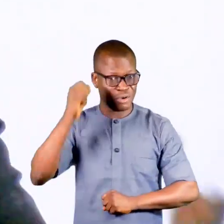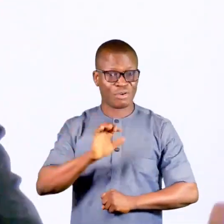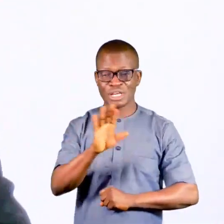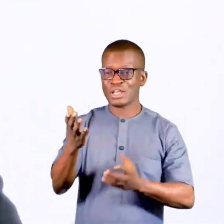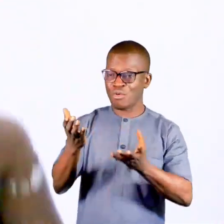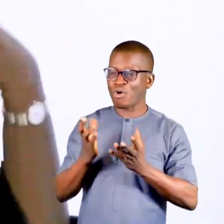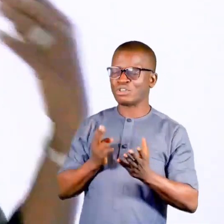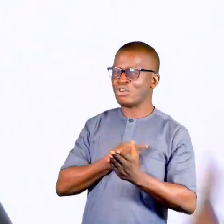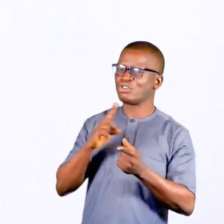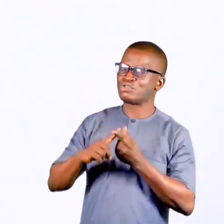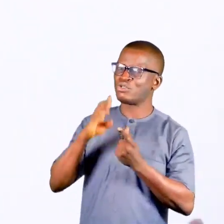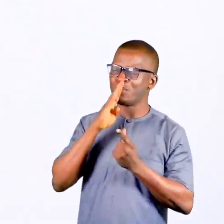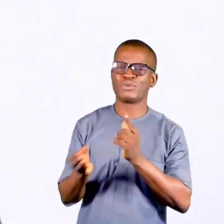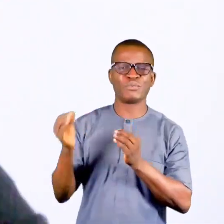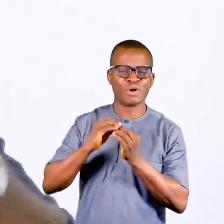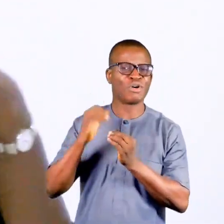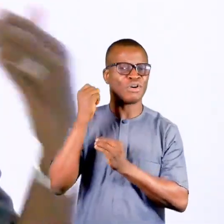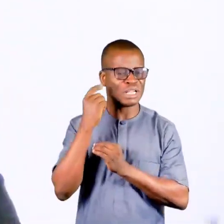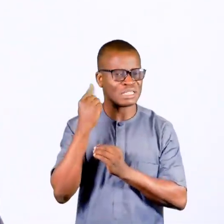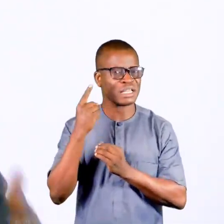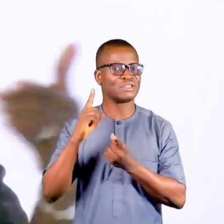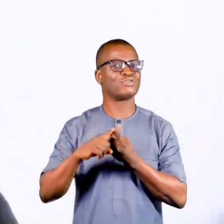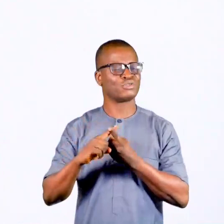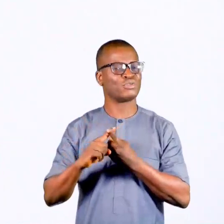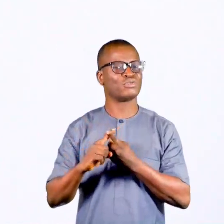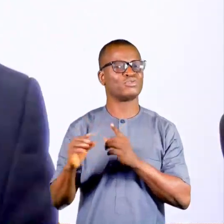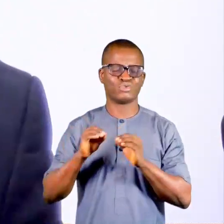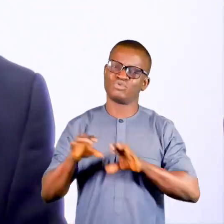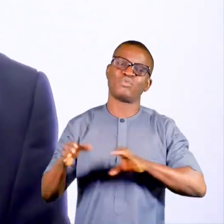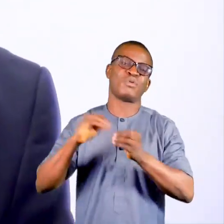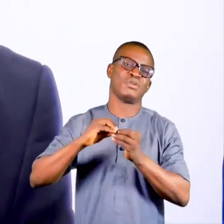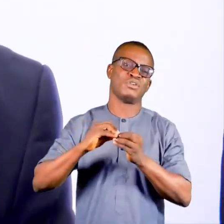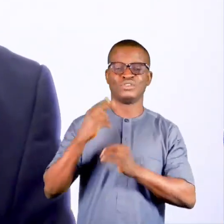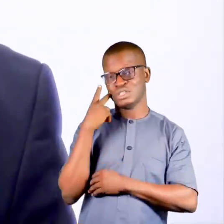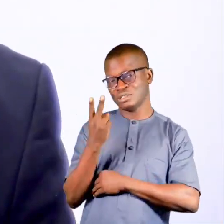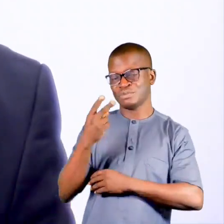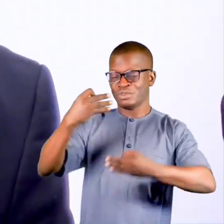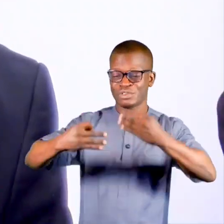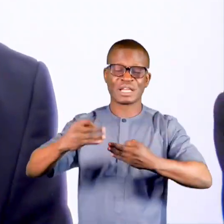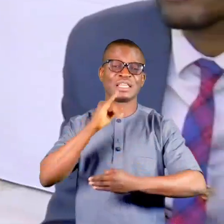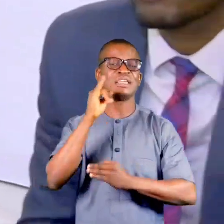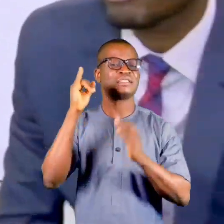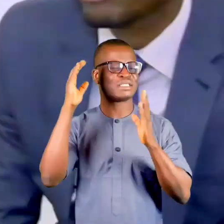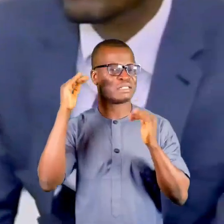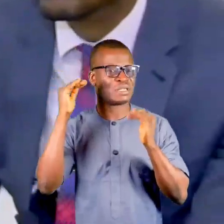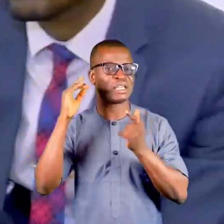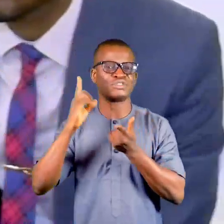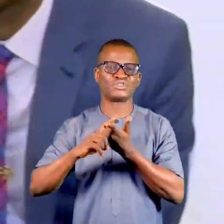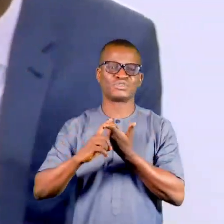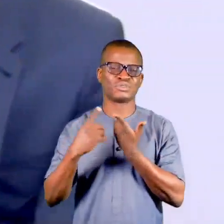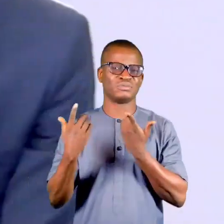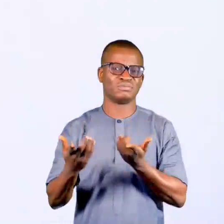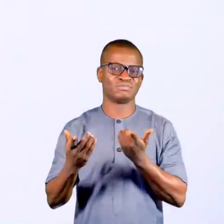they want us to be more sensitized so that we can do that work. So, the judiciary is expected to